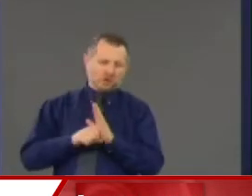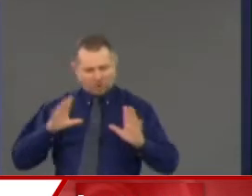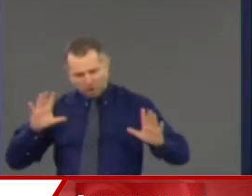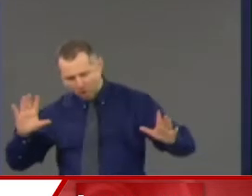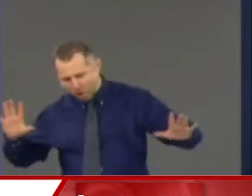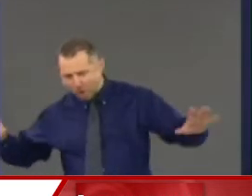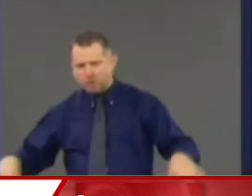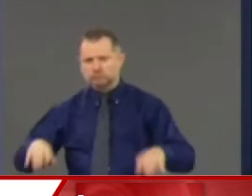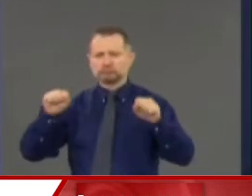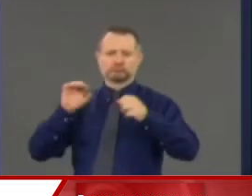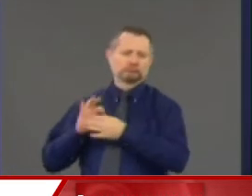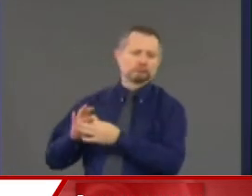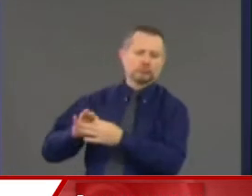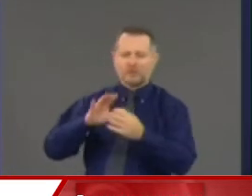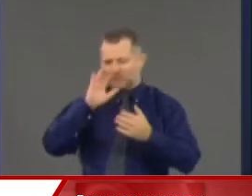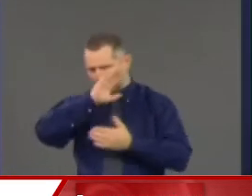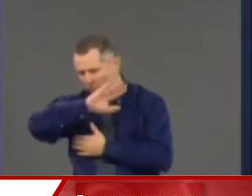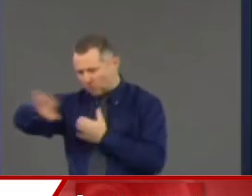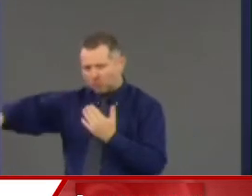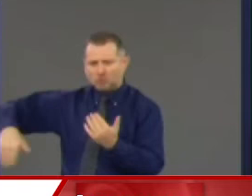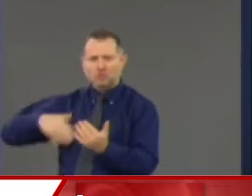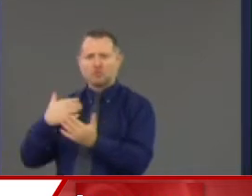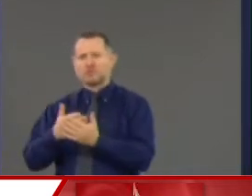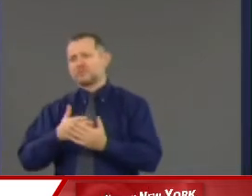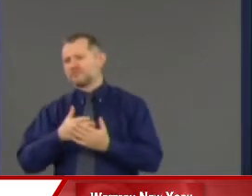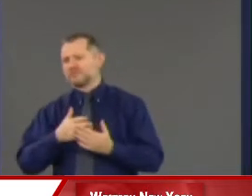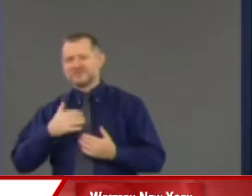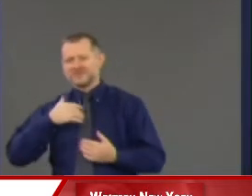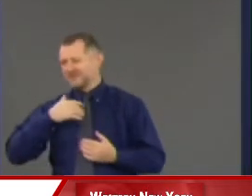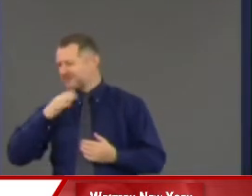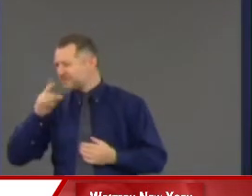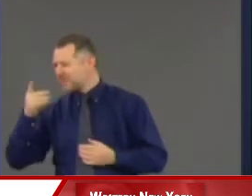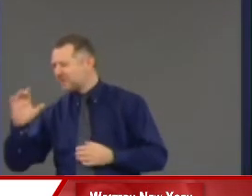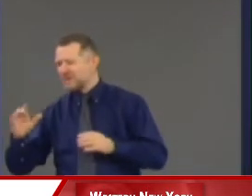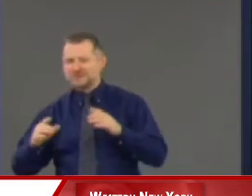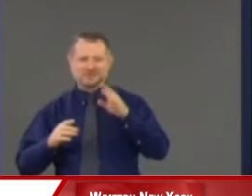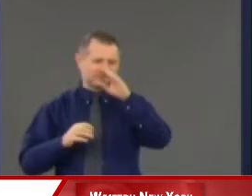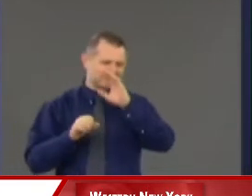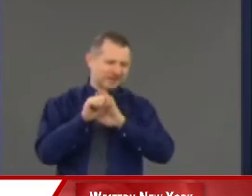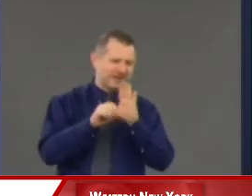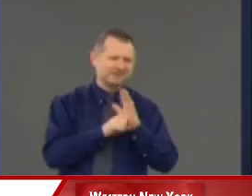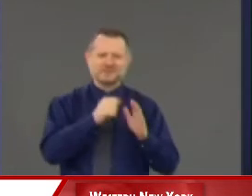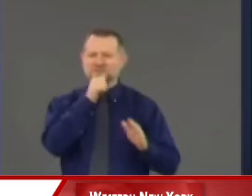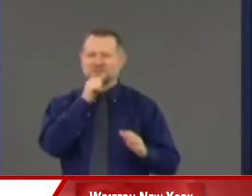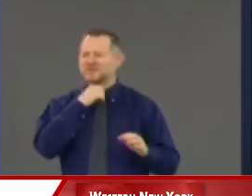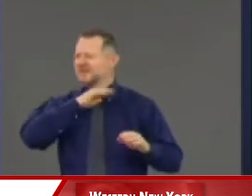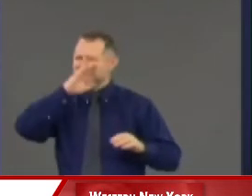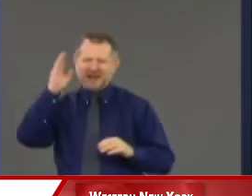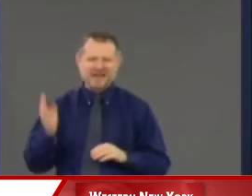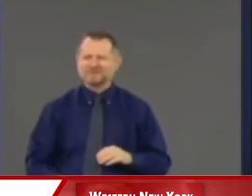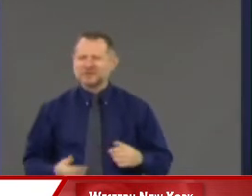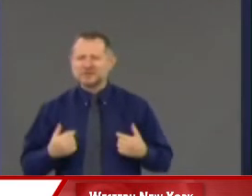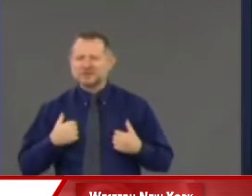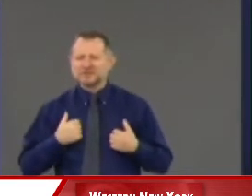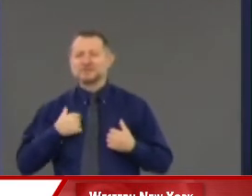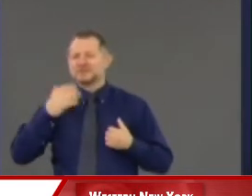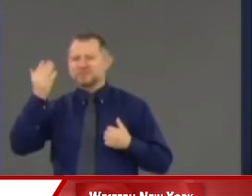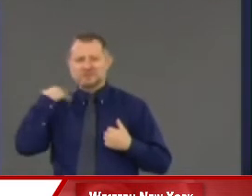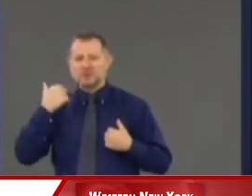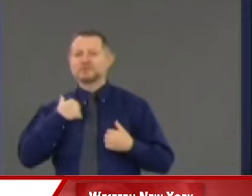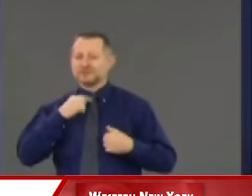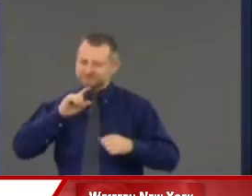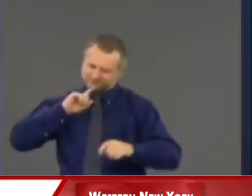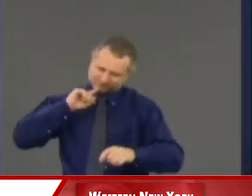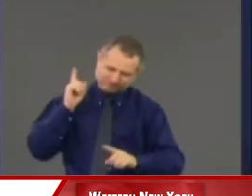operation of your hospital. That never happened before. We instituted that immediately